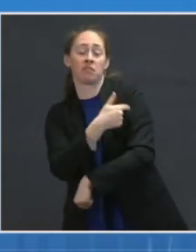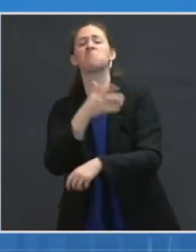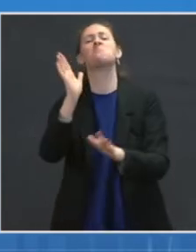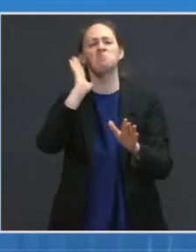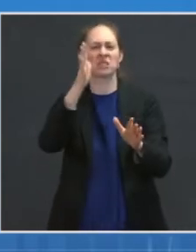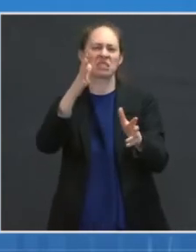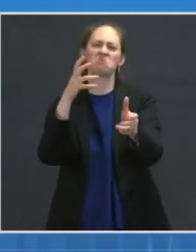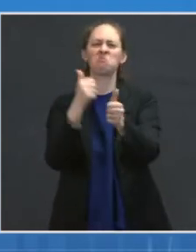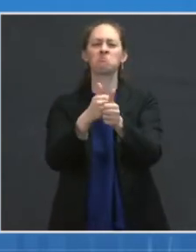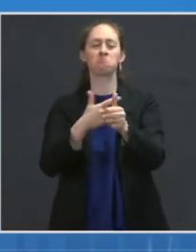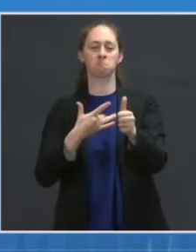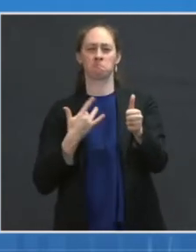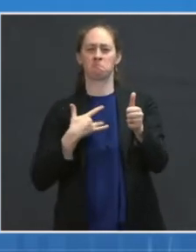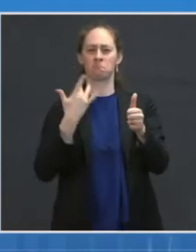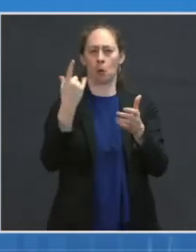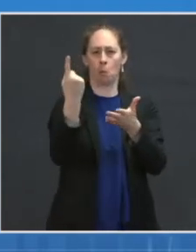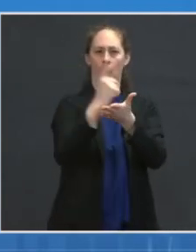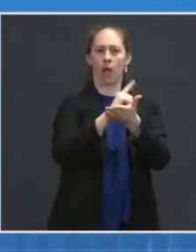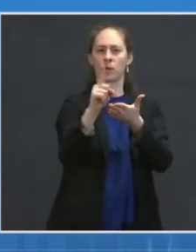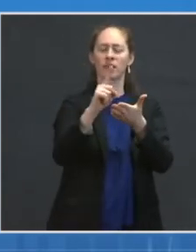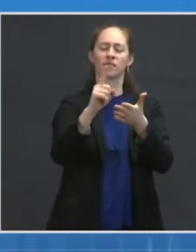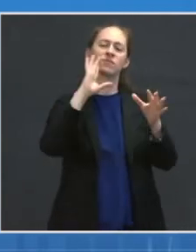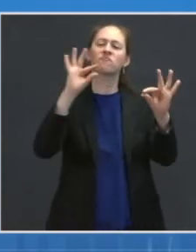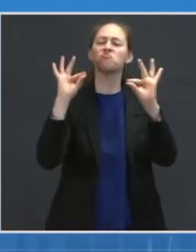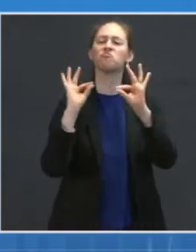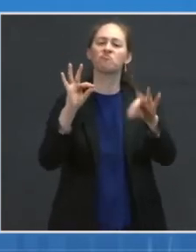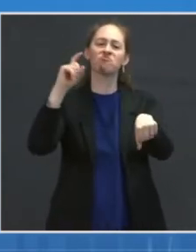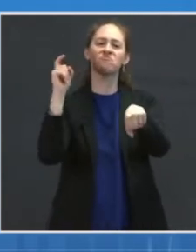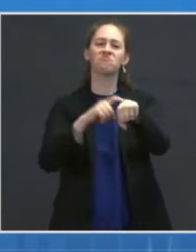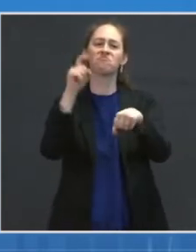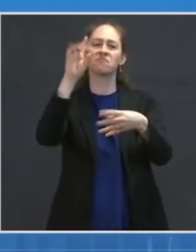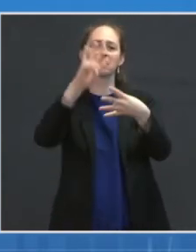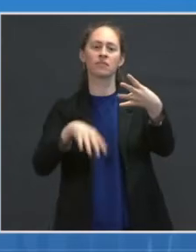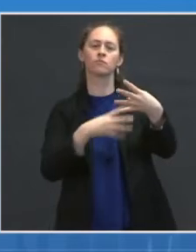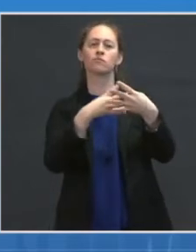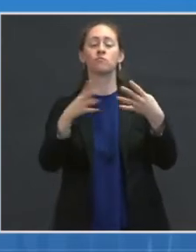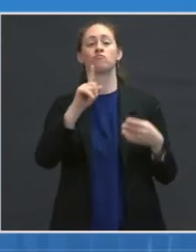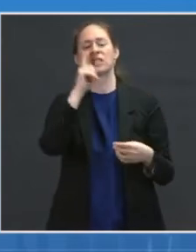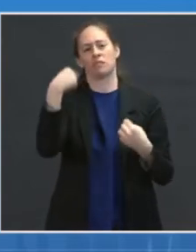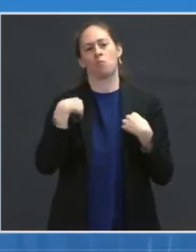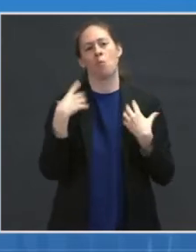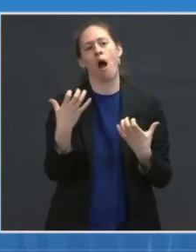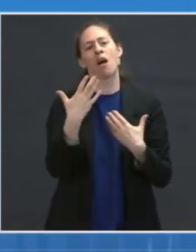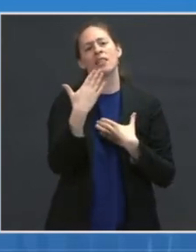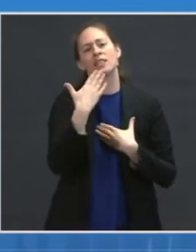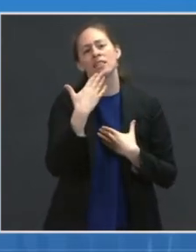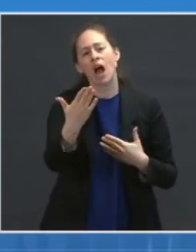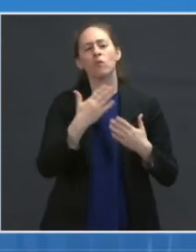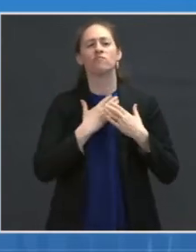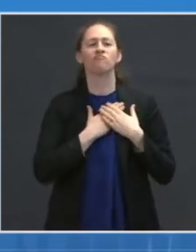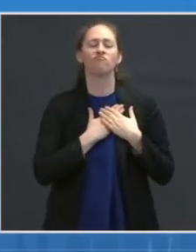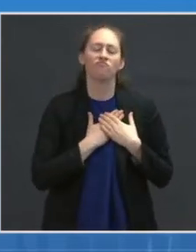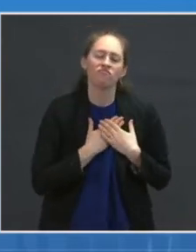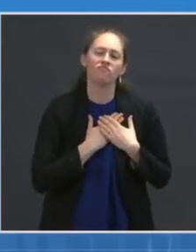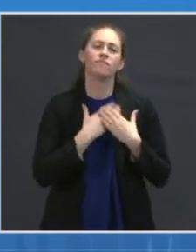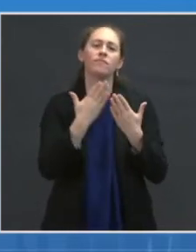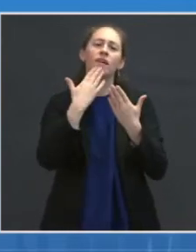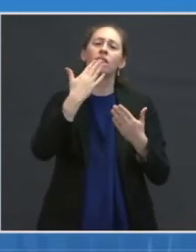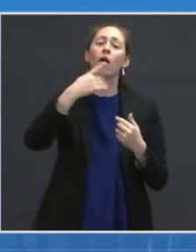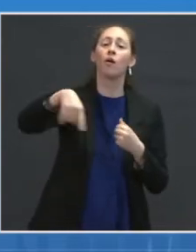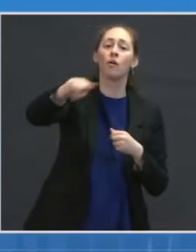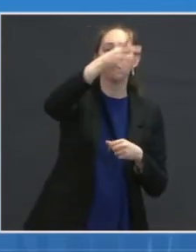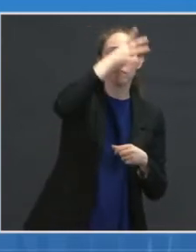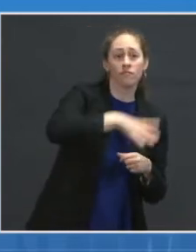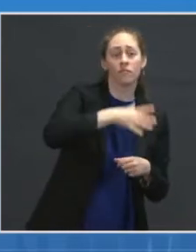I want to personally thank the men and women who have continued to keep our operations up and running throughout this storm and have been working 24